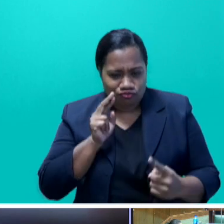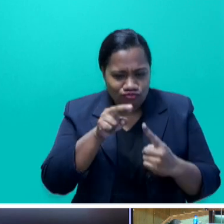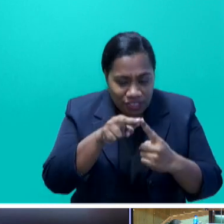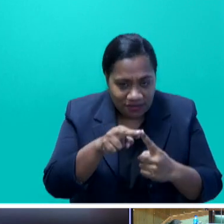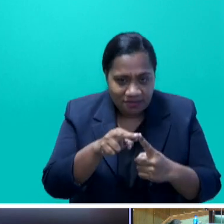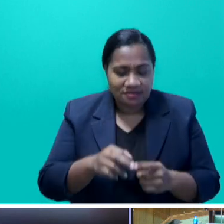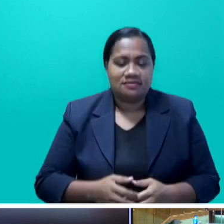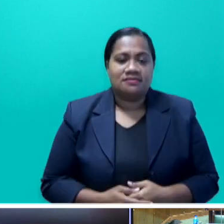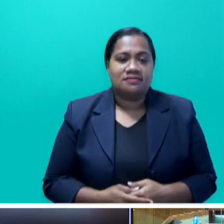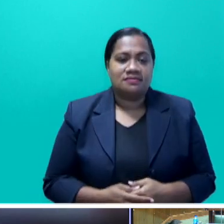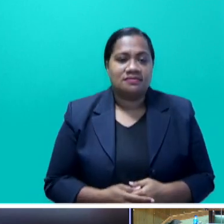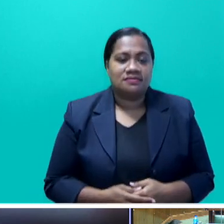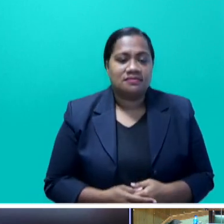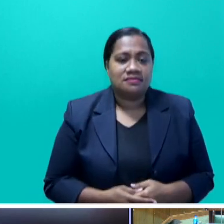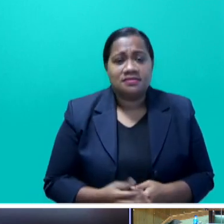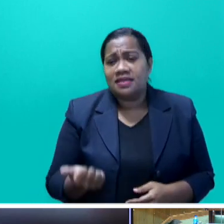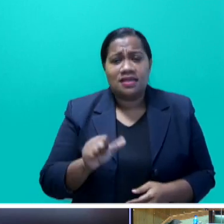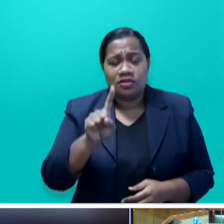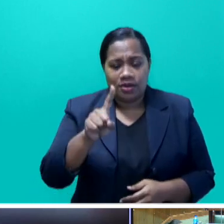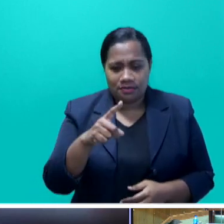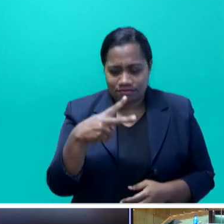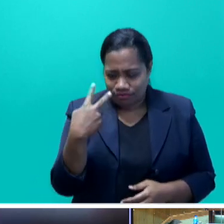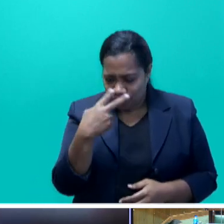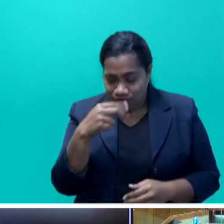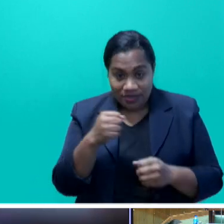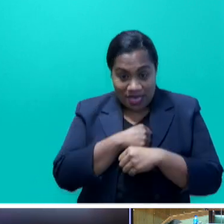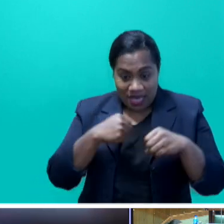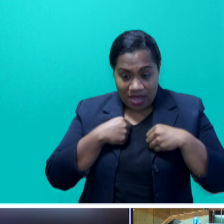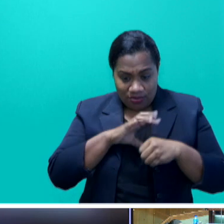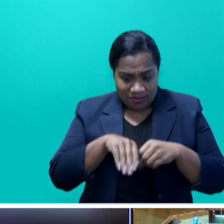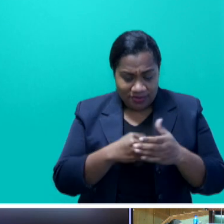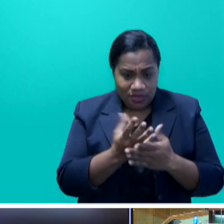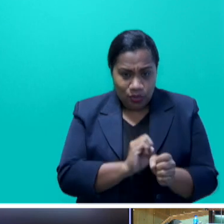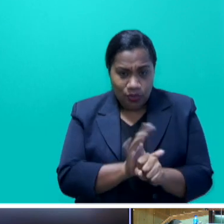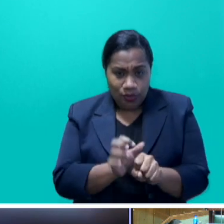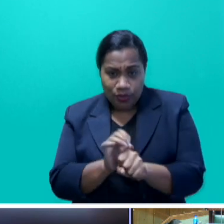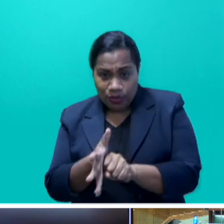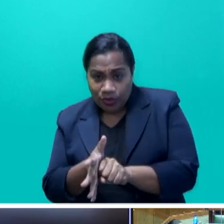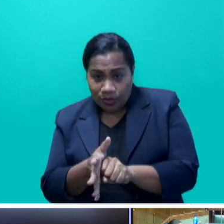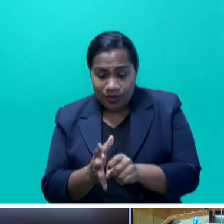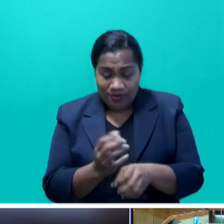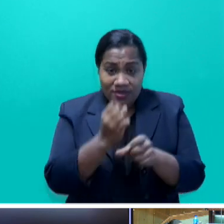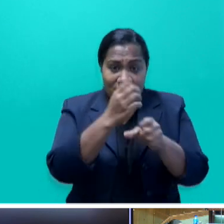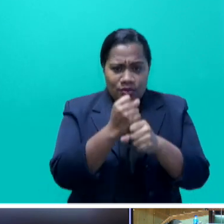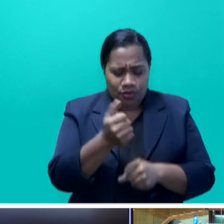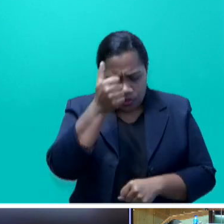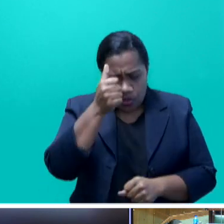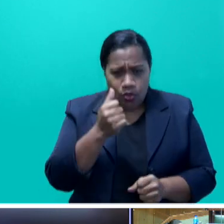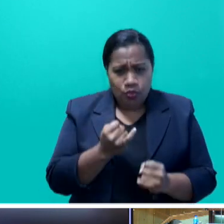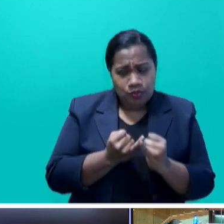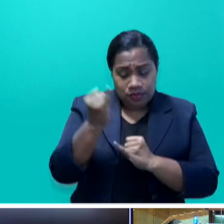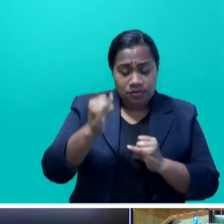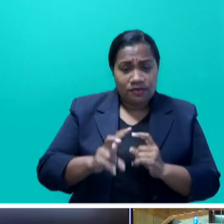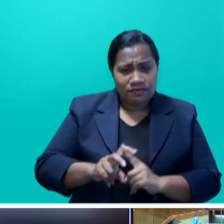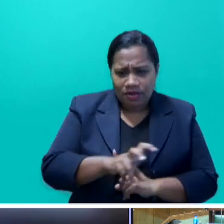Anyone keeping a close eye on our daily COVID updates knows that the worst effects of this virus, severe diseases and